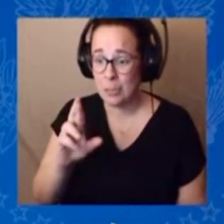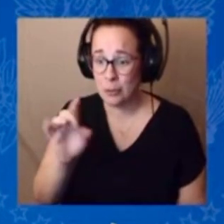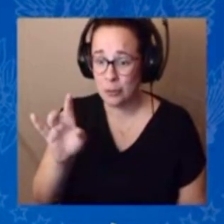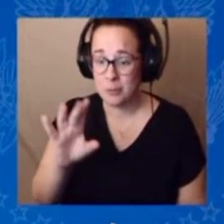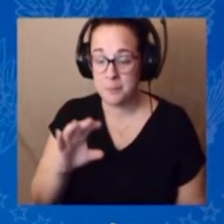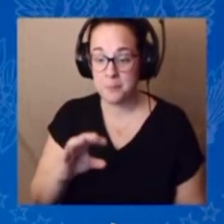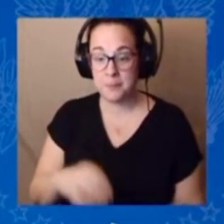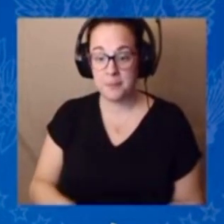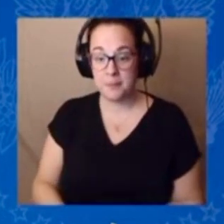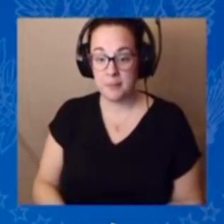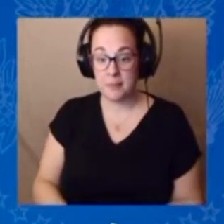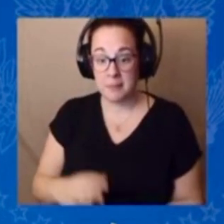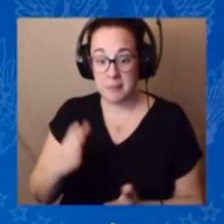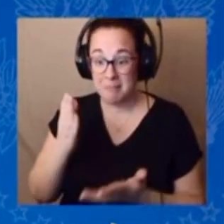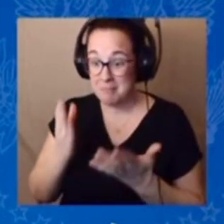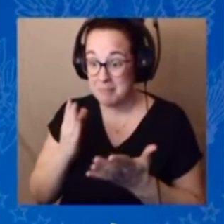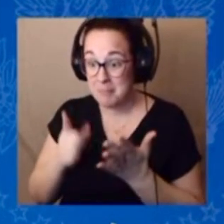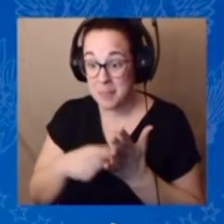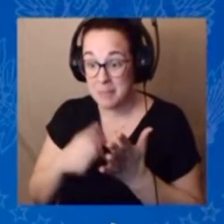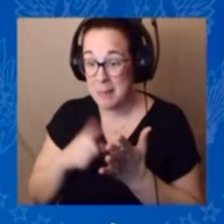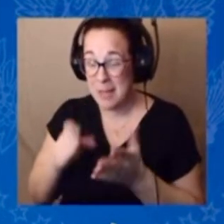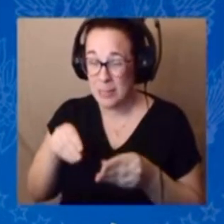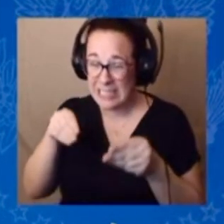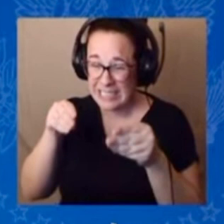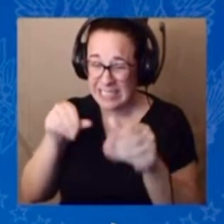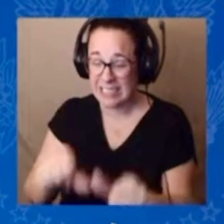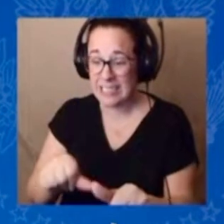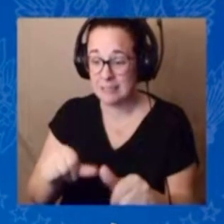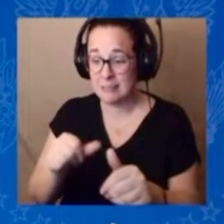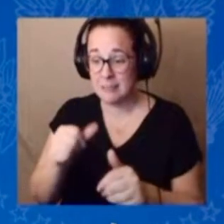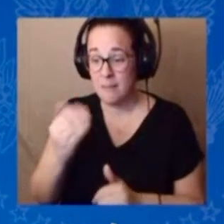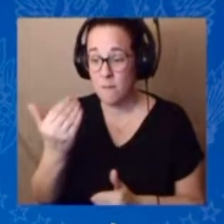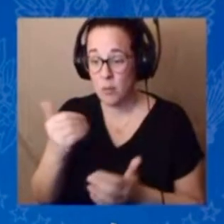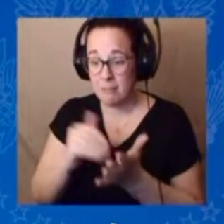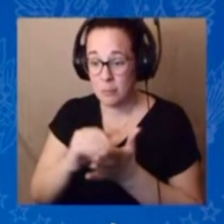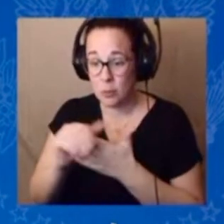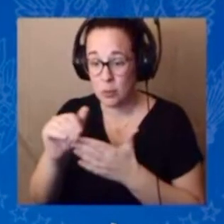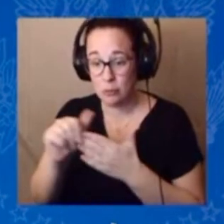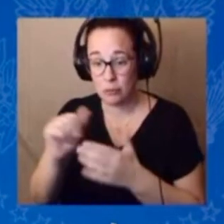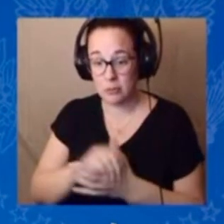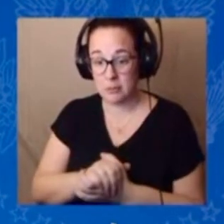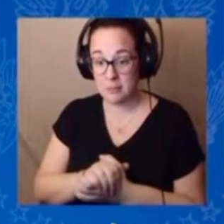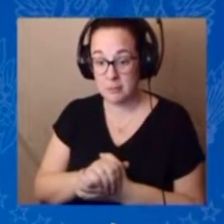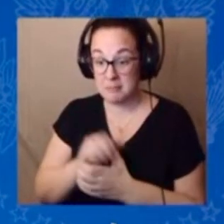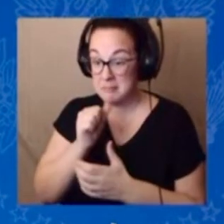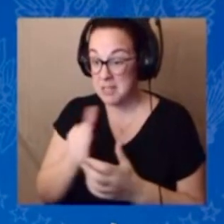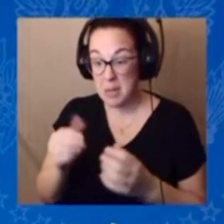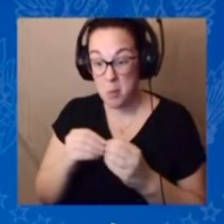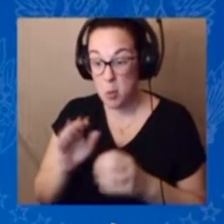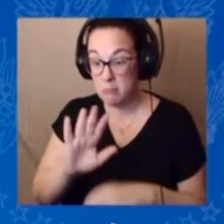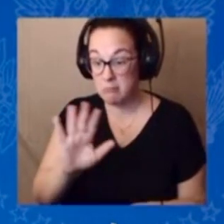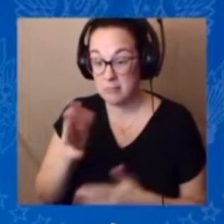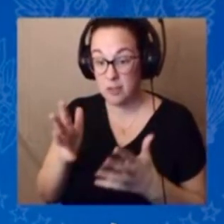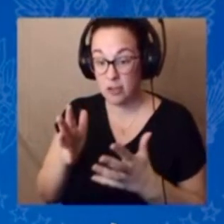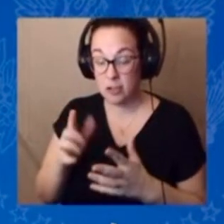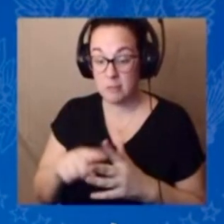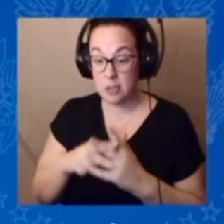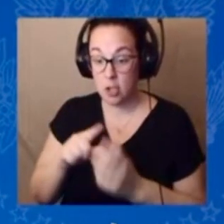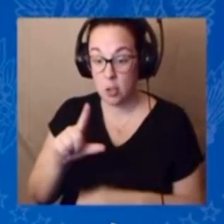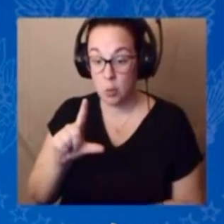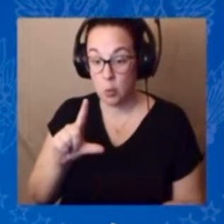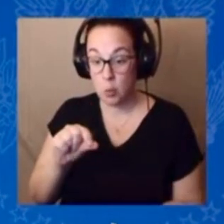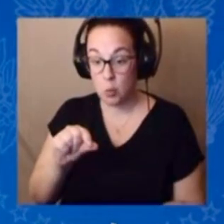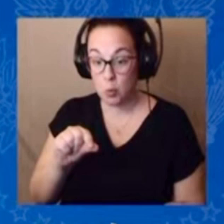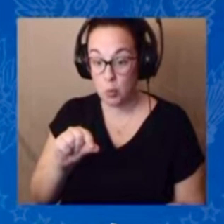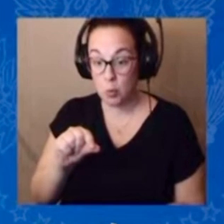cancer drugs they get. Not anymore. Beginning in 2025, guess what? All your drugs, you have to, you